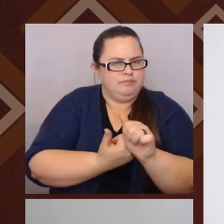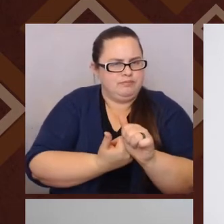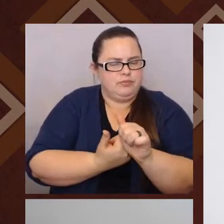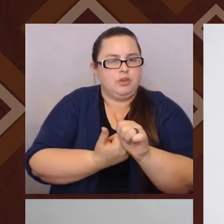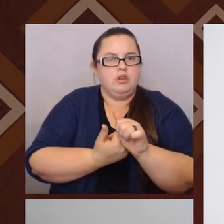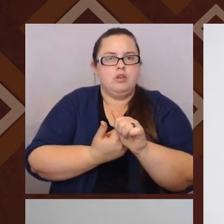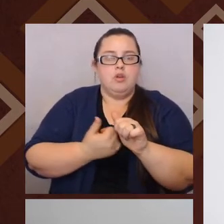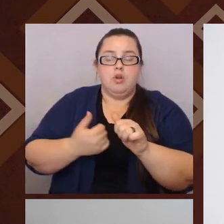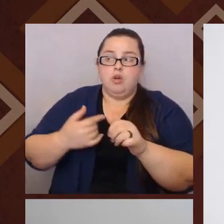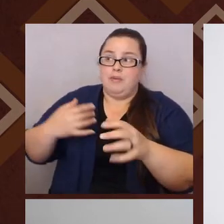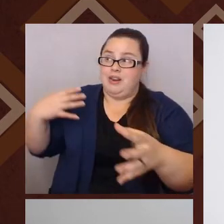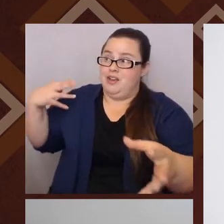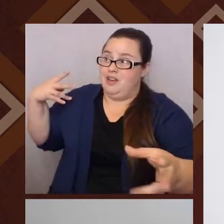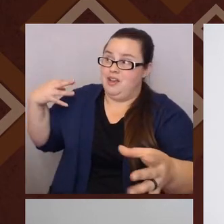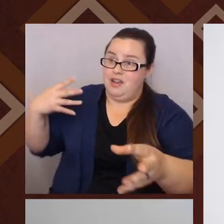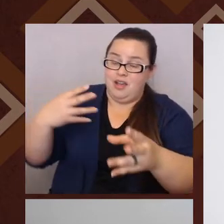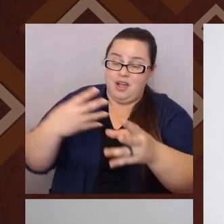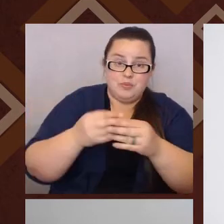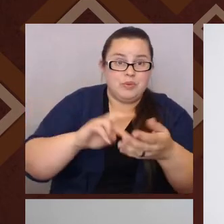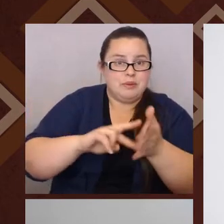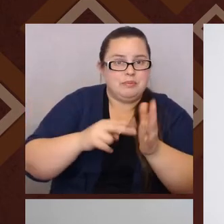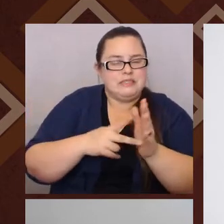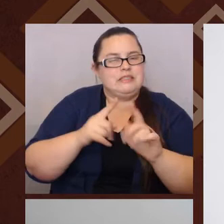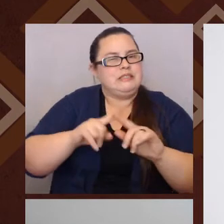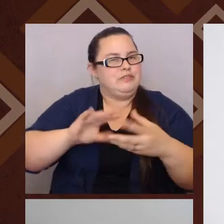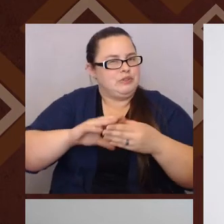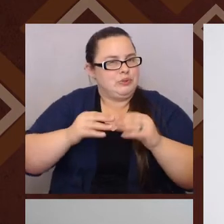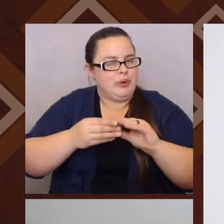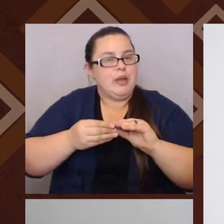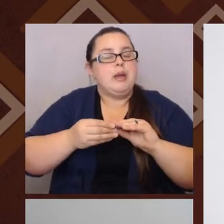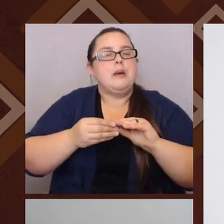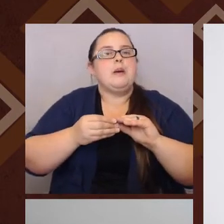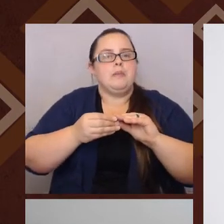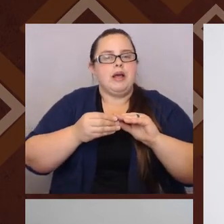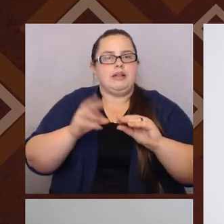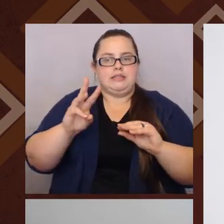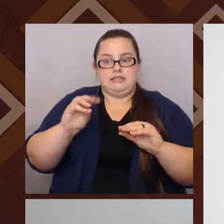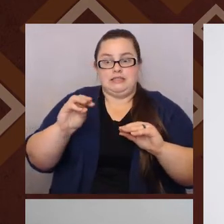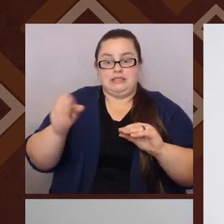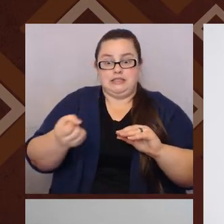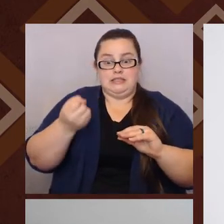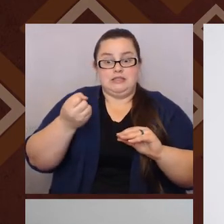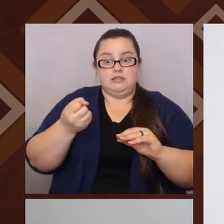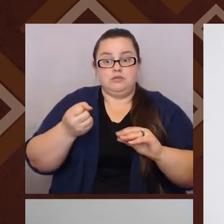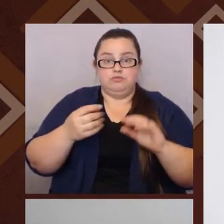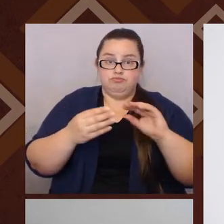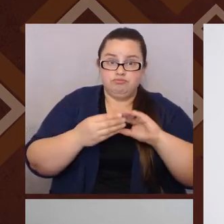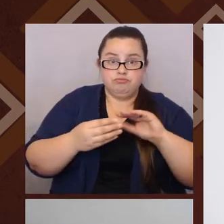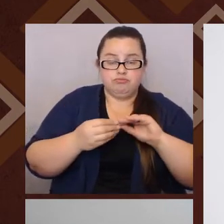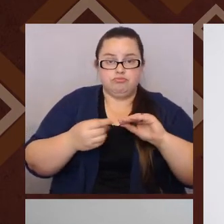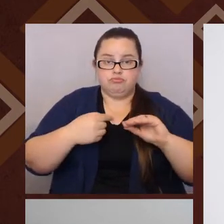is, is its own story. But the, the, the 1960s to say you were Chicano or Chicana meant that you